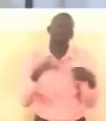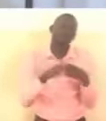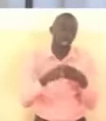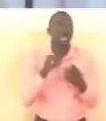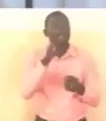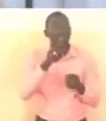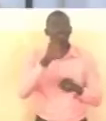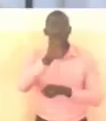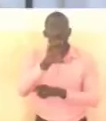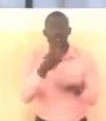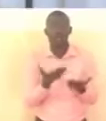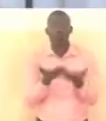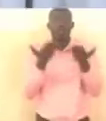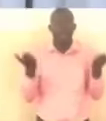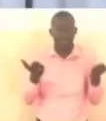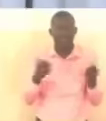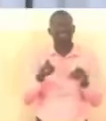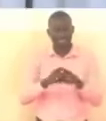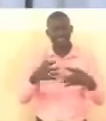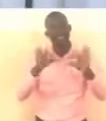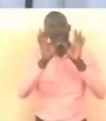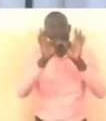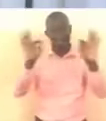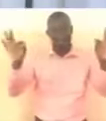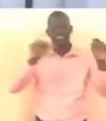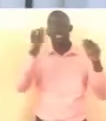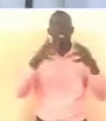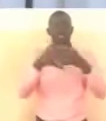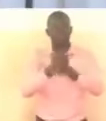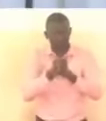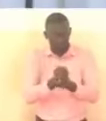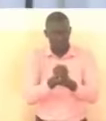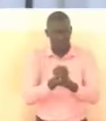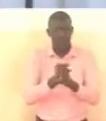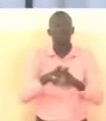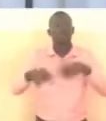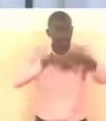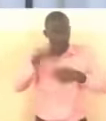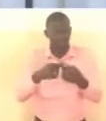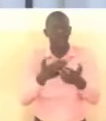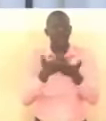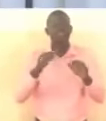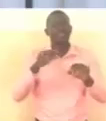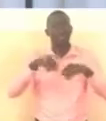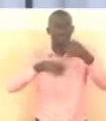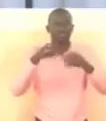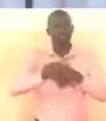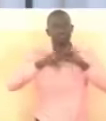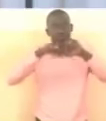this is a country where peace and unity can easily bind us in a flourishing society